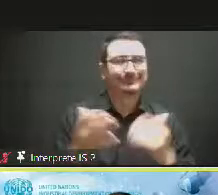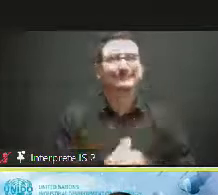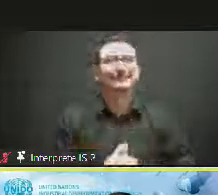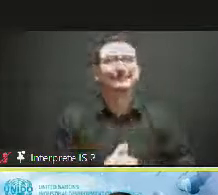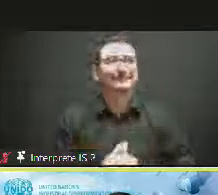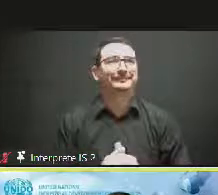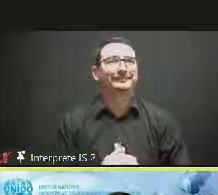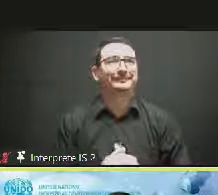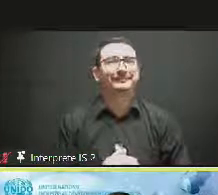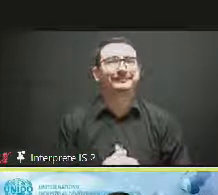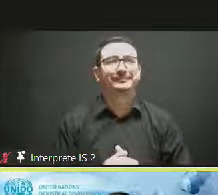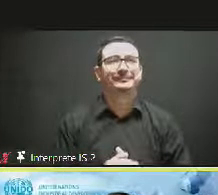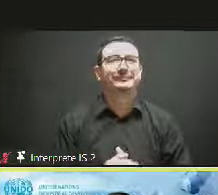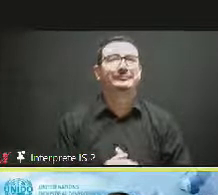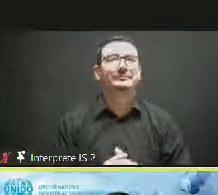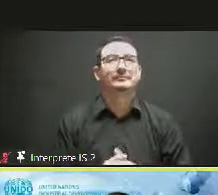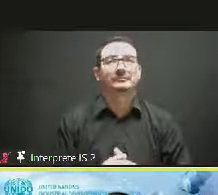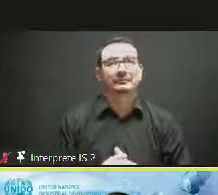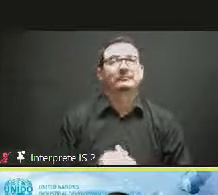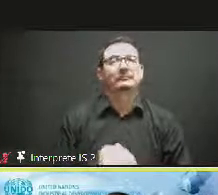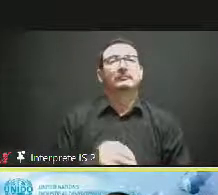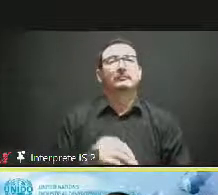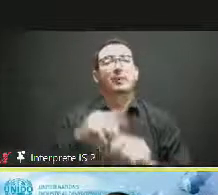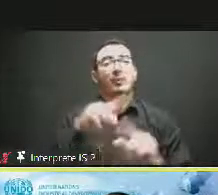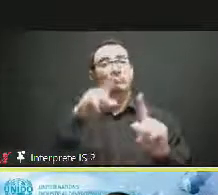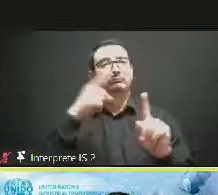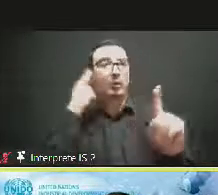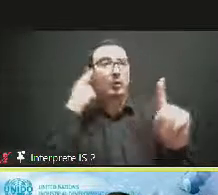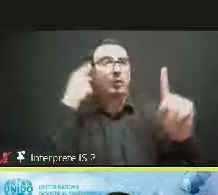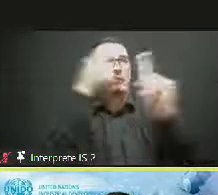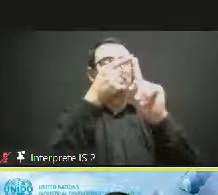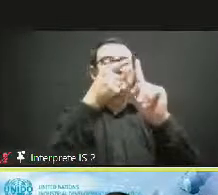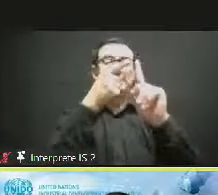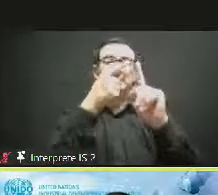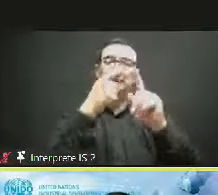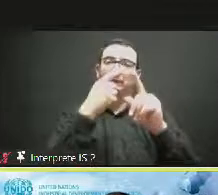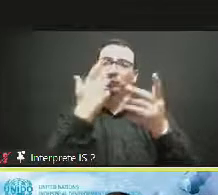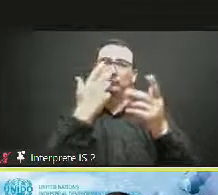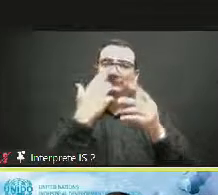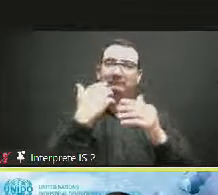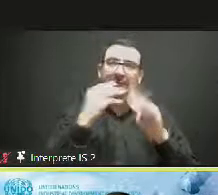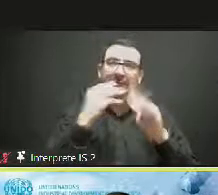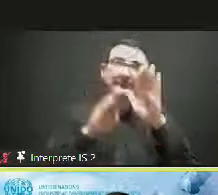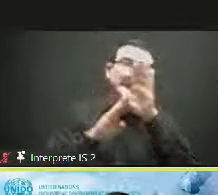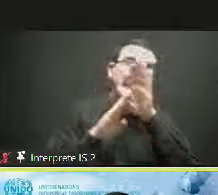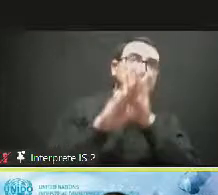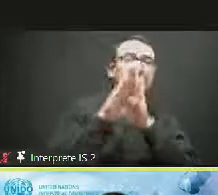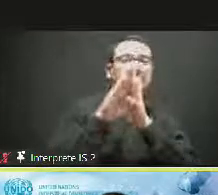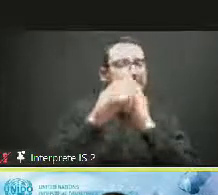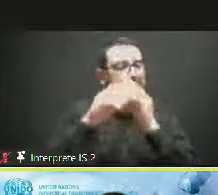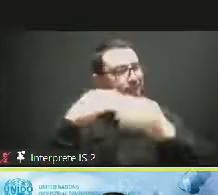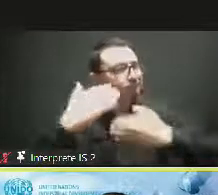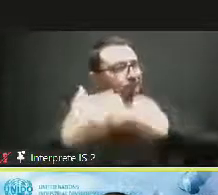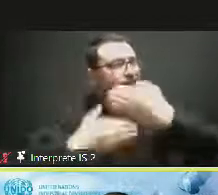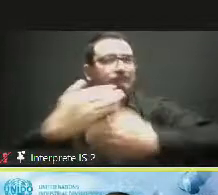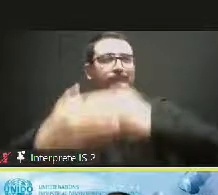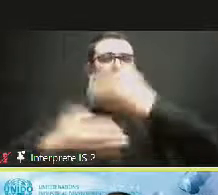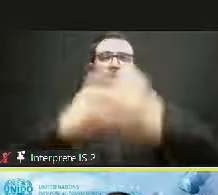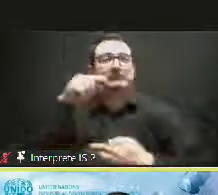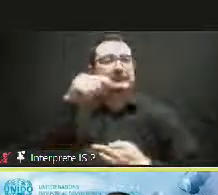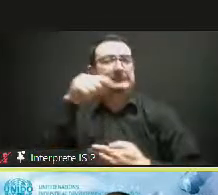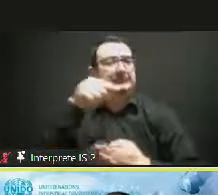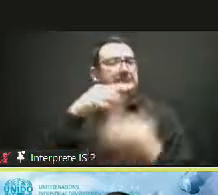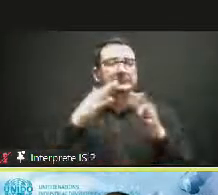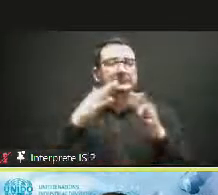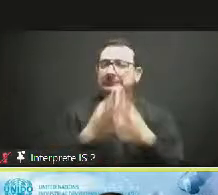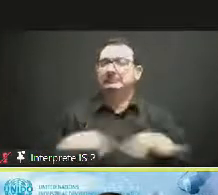which are very relevant as well for the creative industries. Like number eight, they think